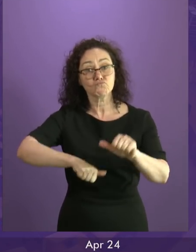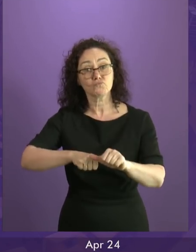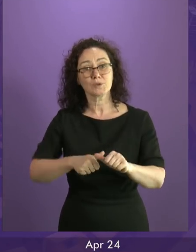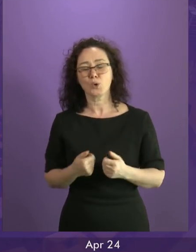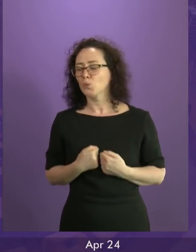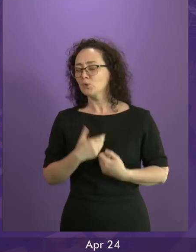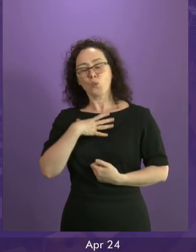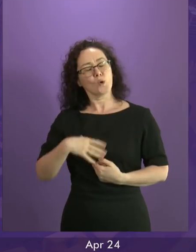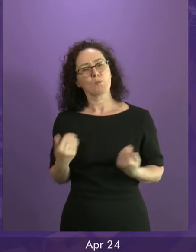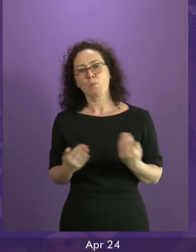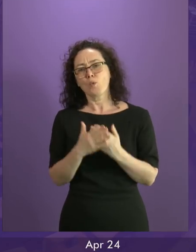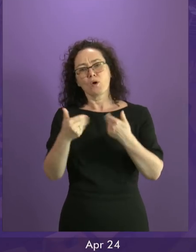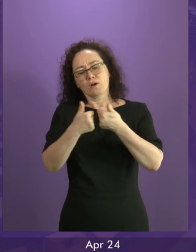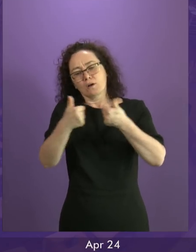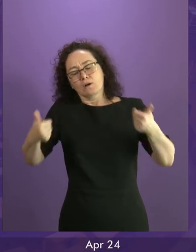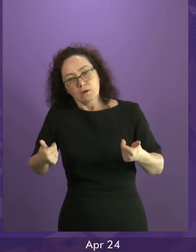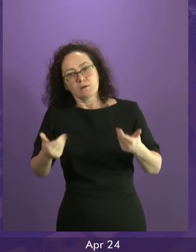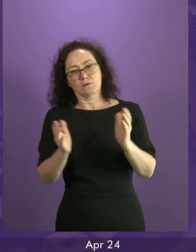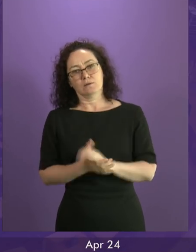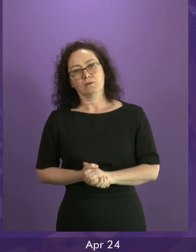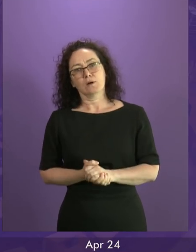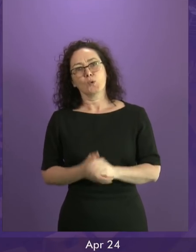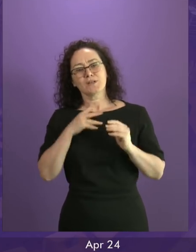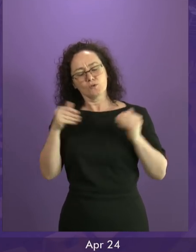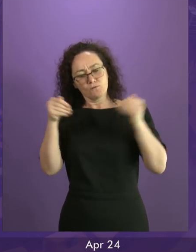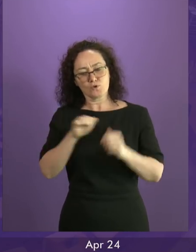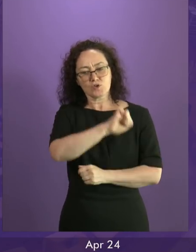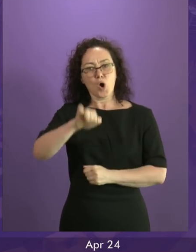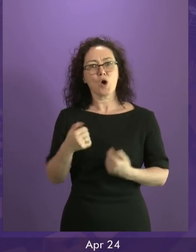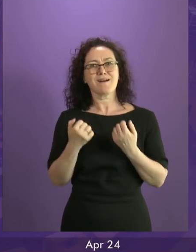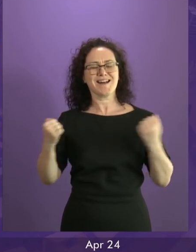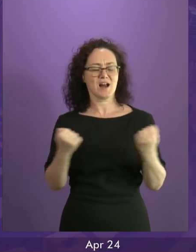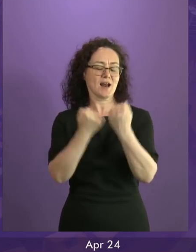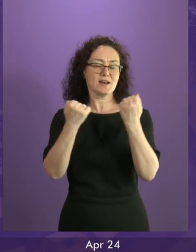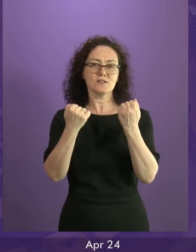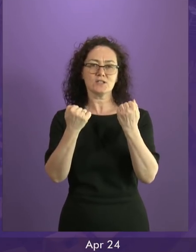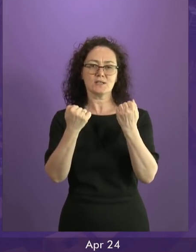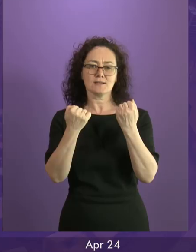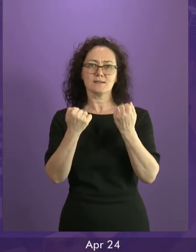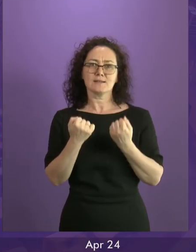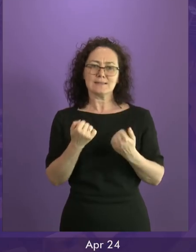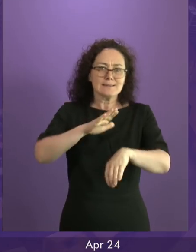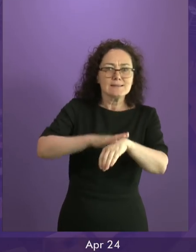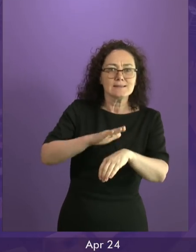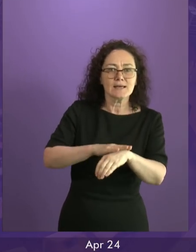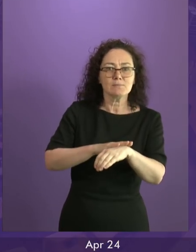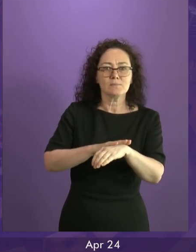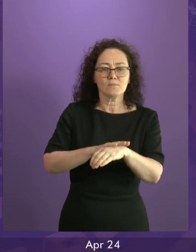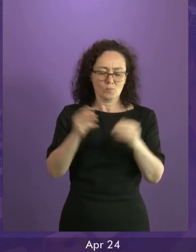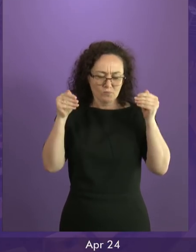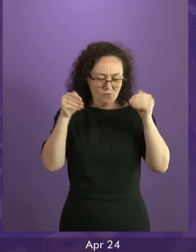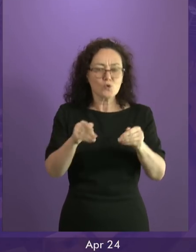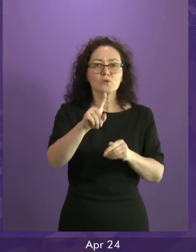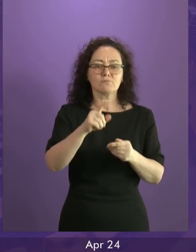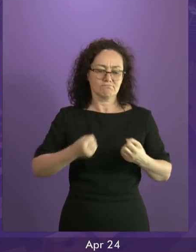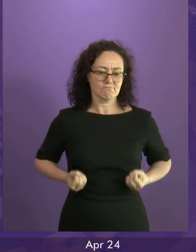division and focusing all our energy on things that all of us agree are important, delivering better education, health, and